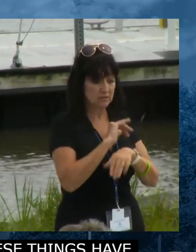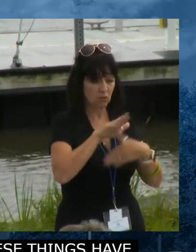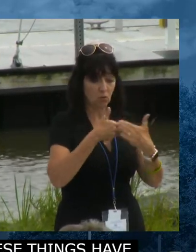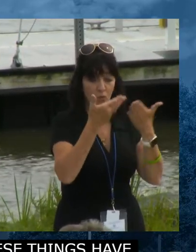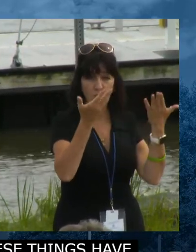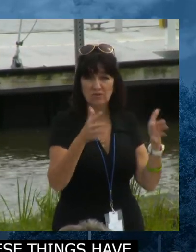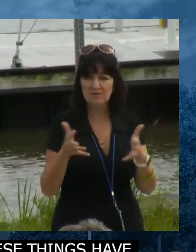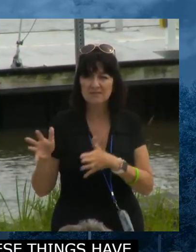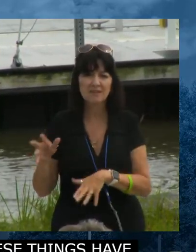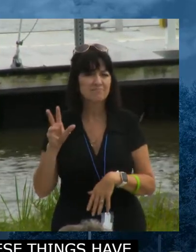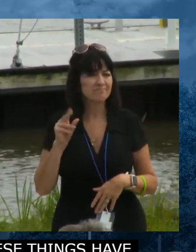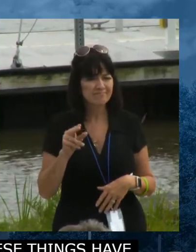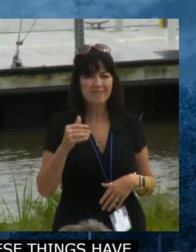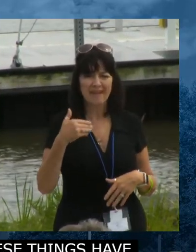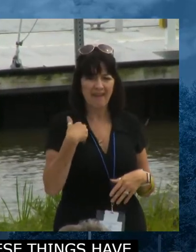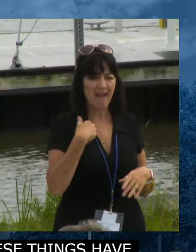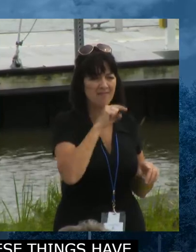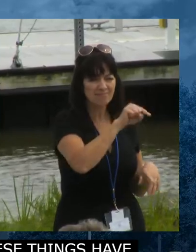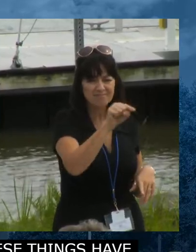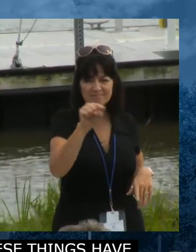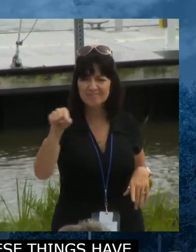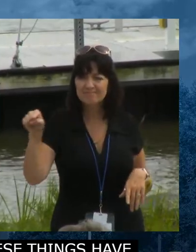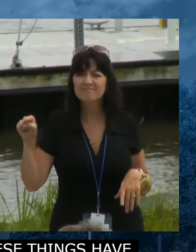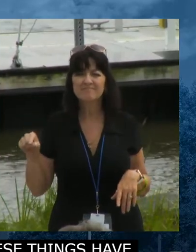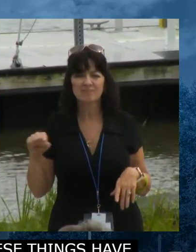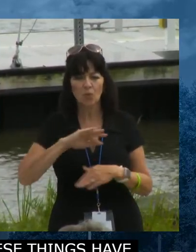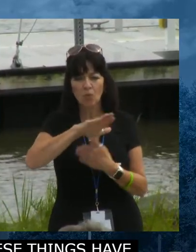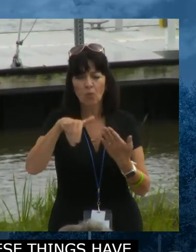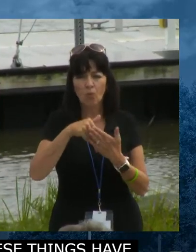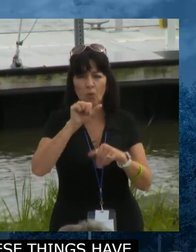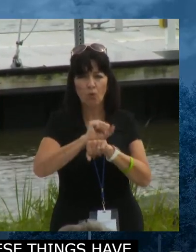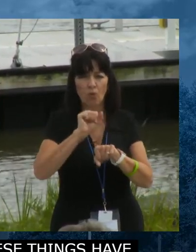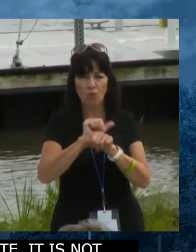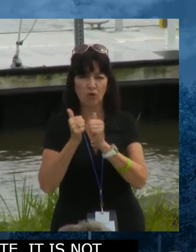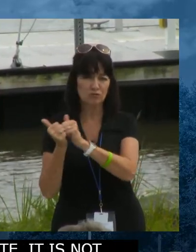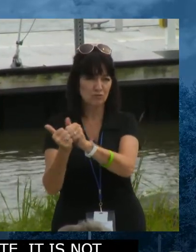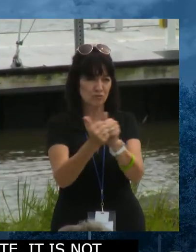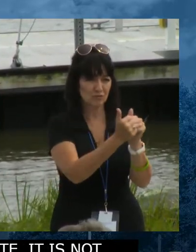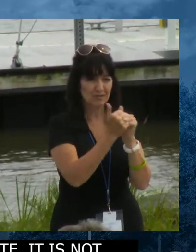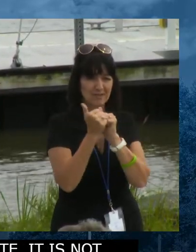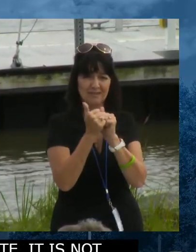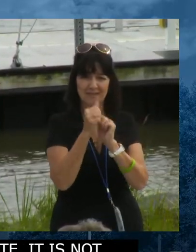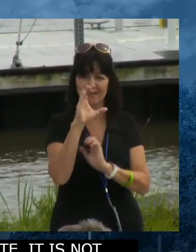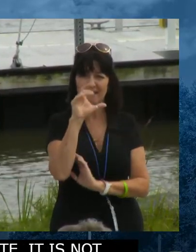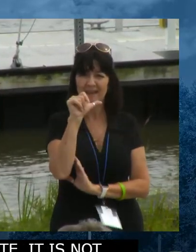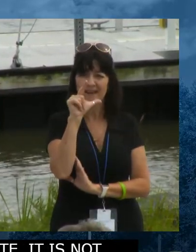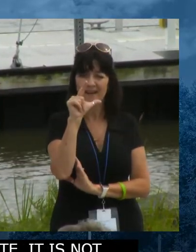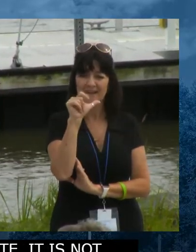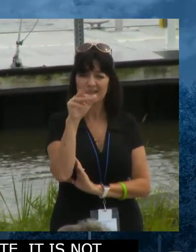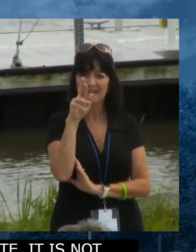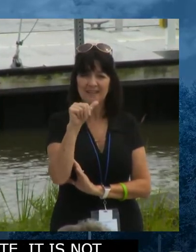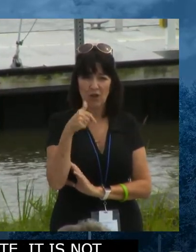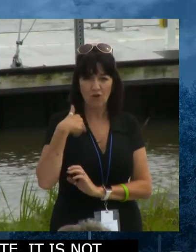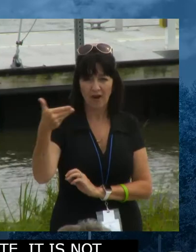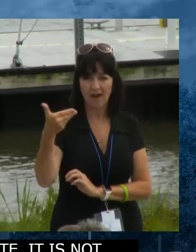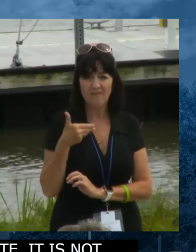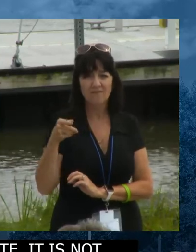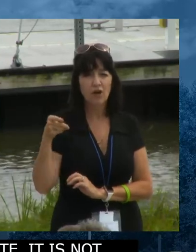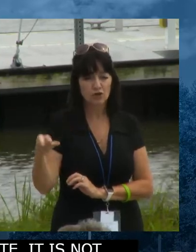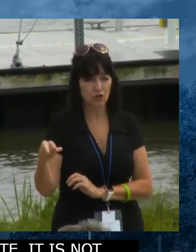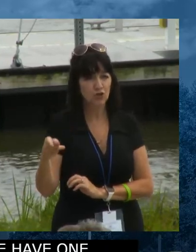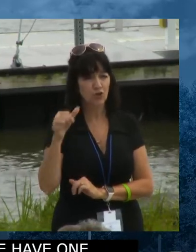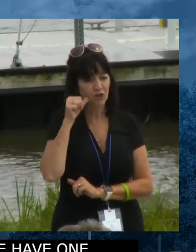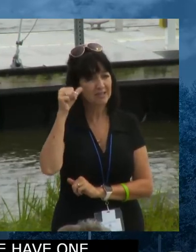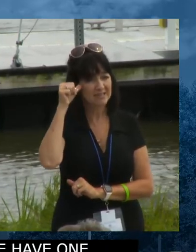and we're working on making sure that that gets changed. Clara also, I invited her, talked to her yesterday on the phone and she has been battling